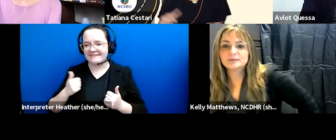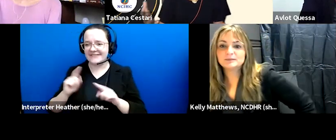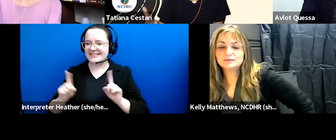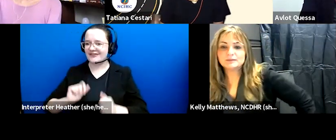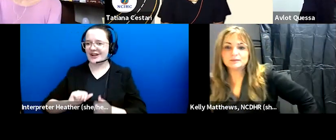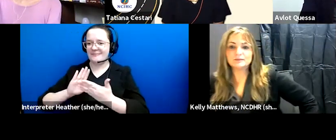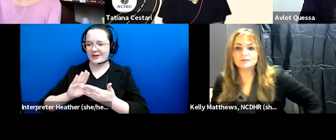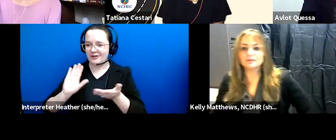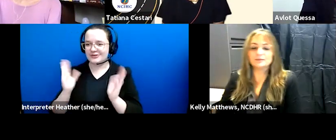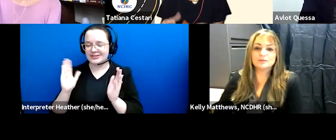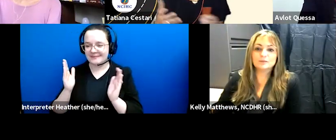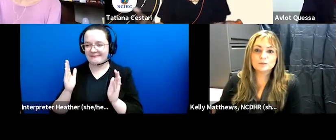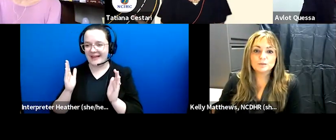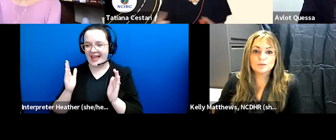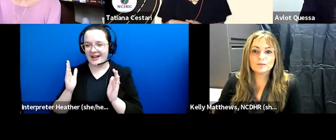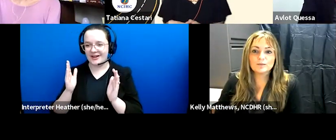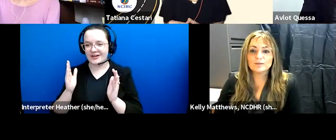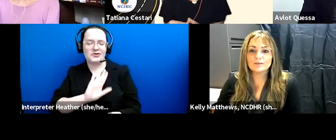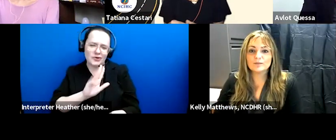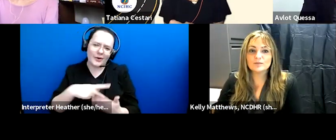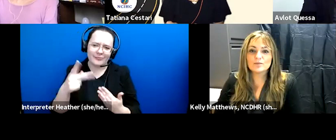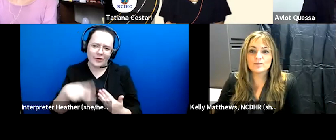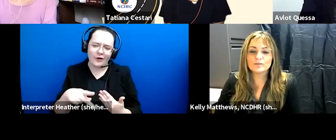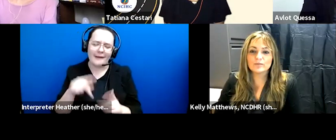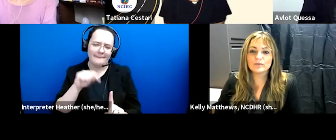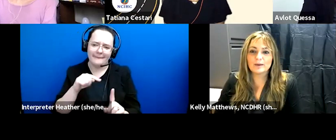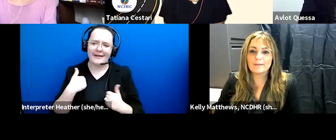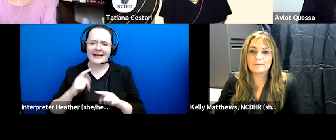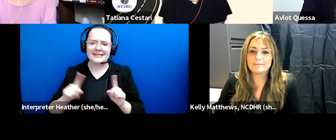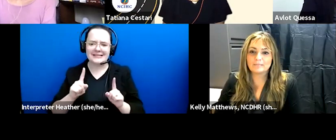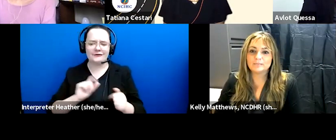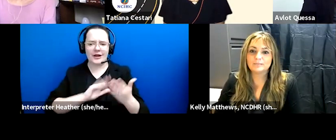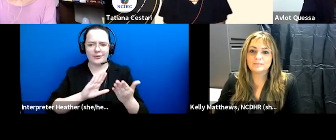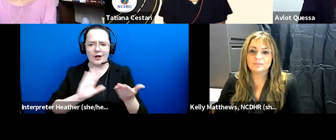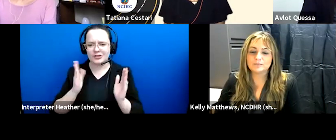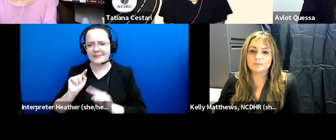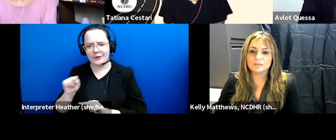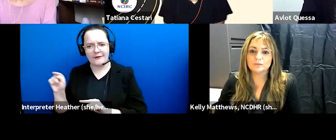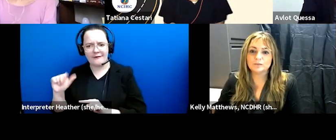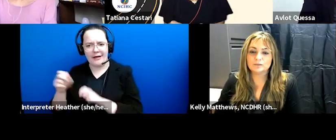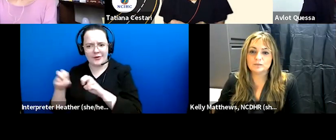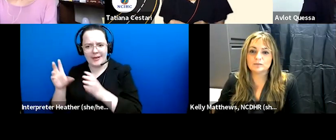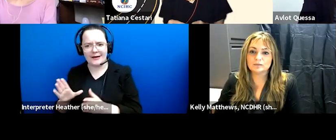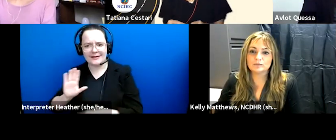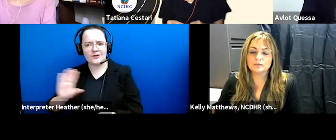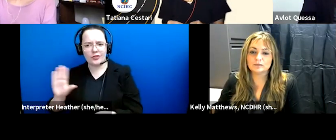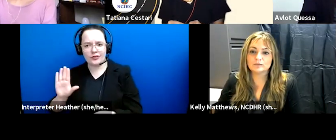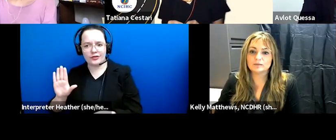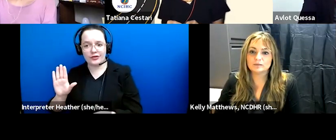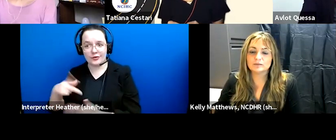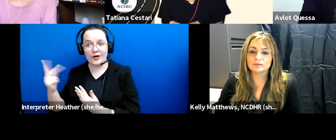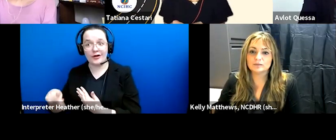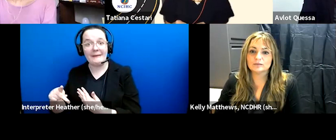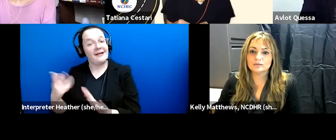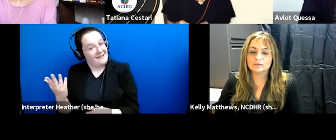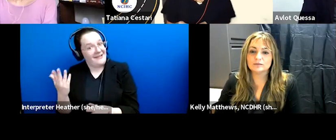compared to our or your program has a different approach compared to the other panelists and that's probably the reason why